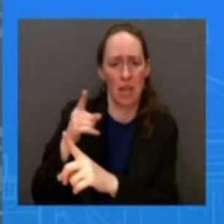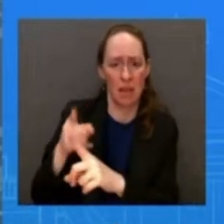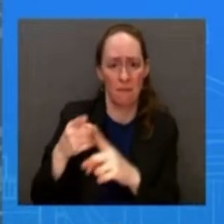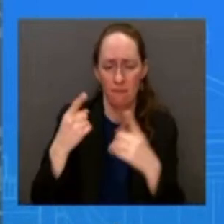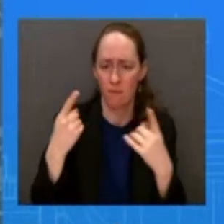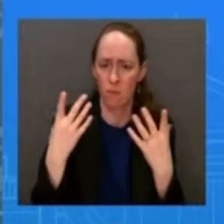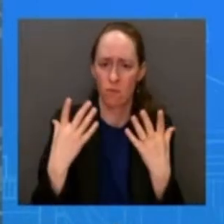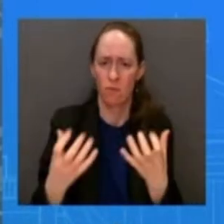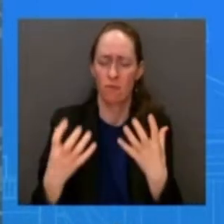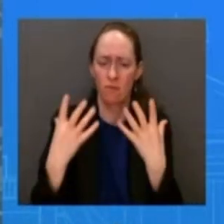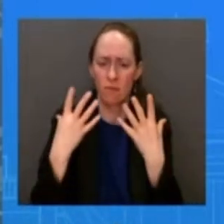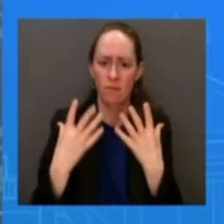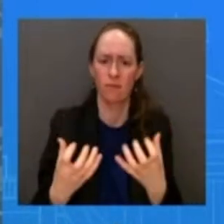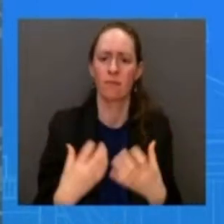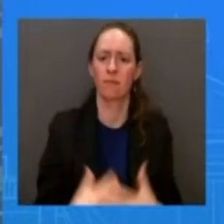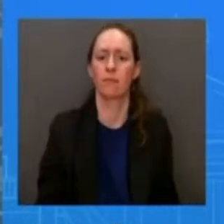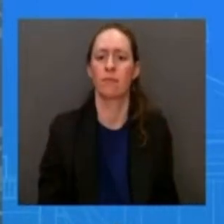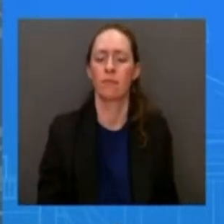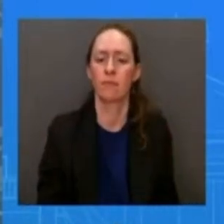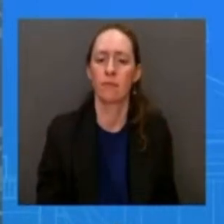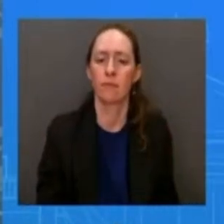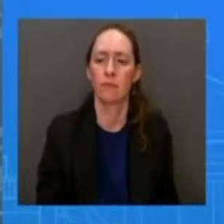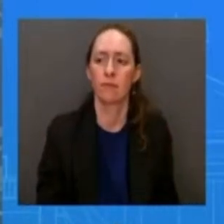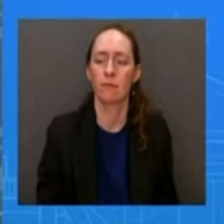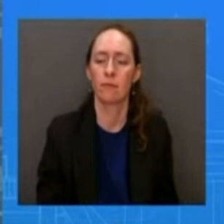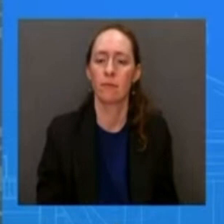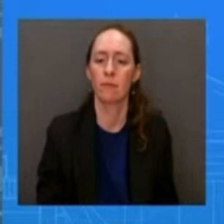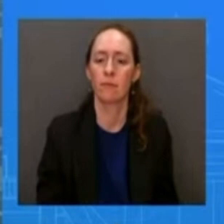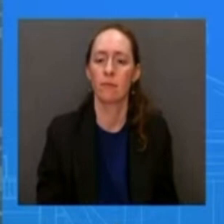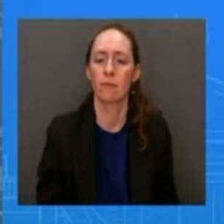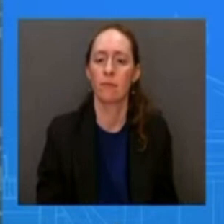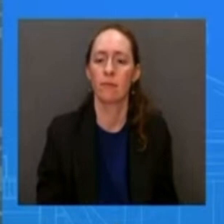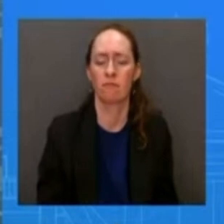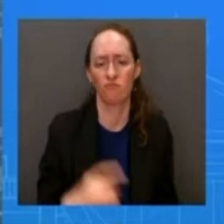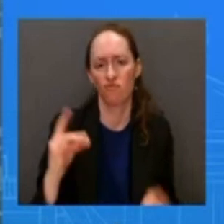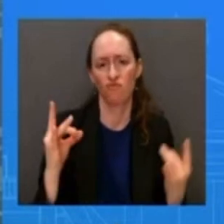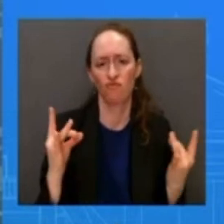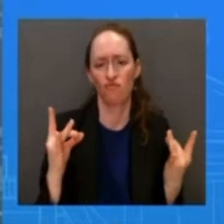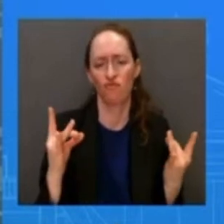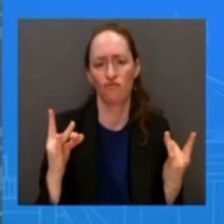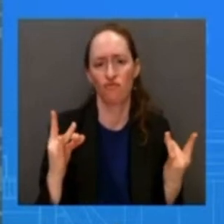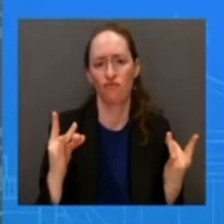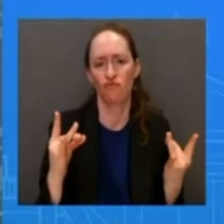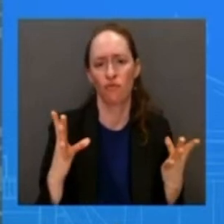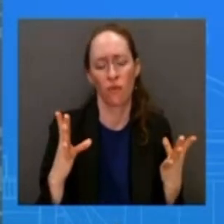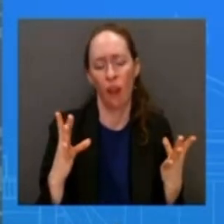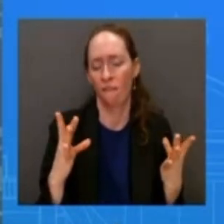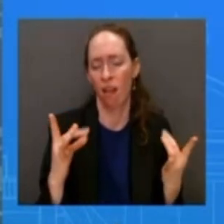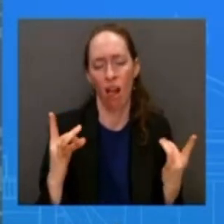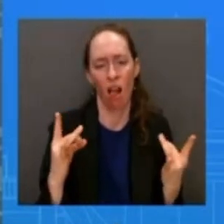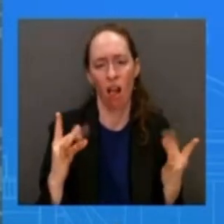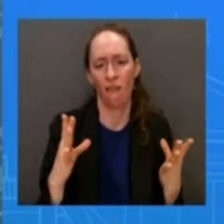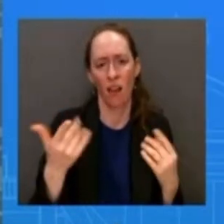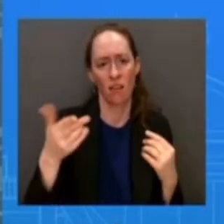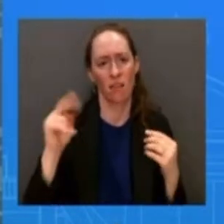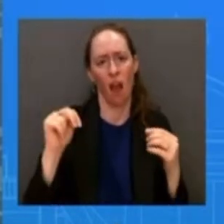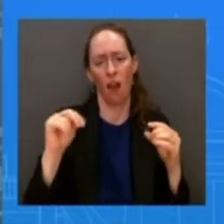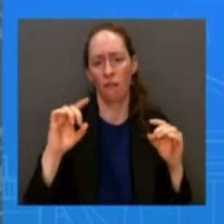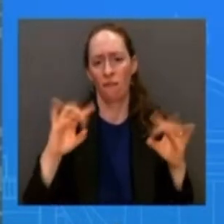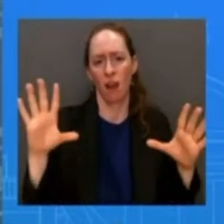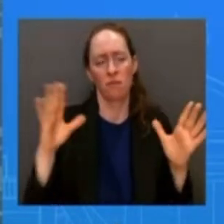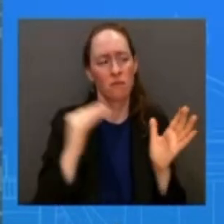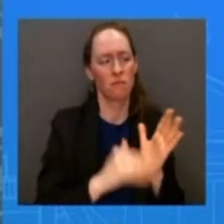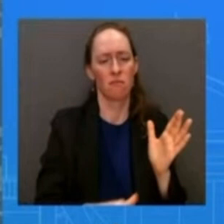devastating uh a devastating gun uh gun situation that we're seeing across the country and communities again i don't have